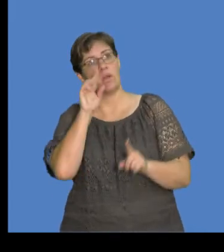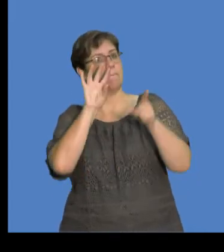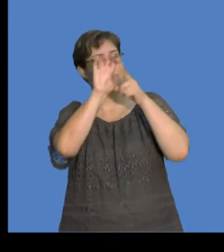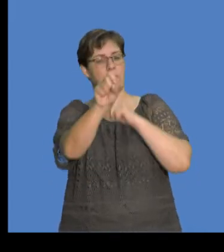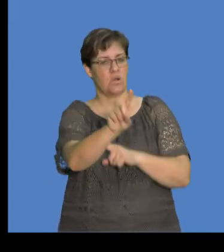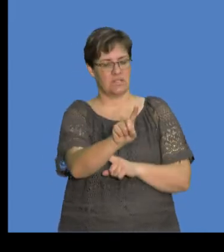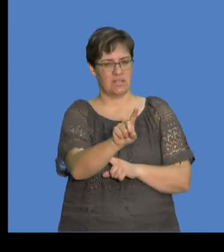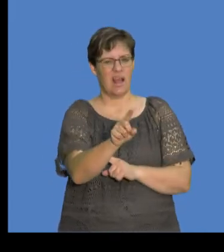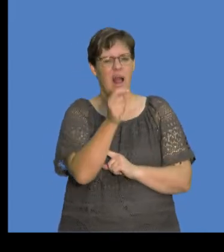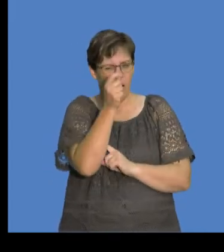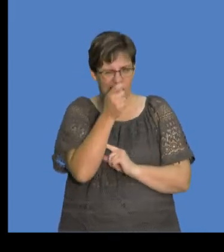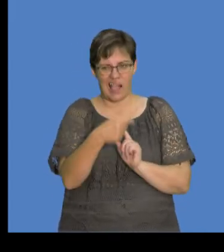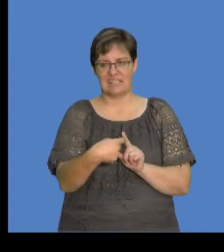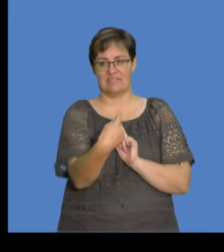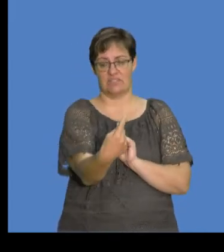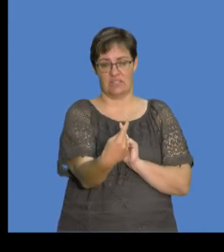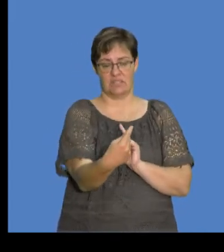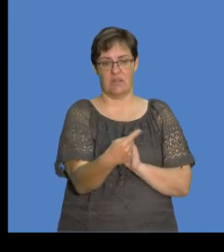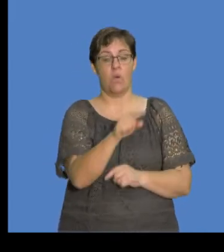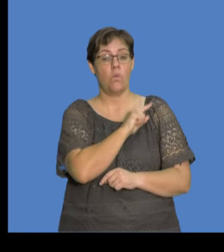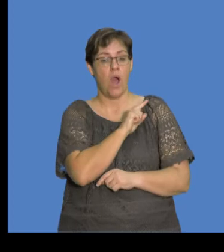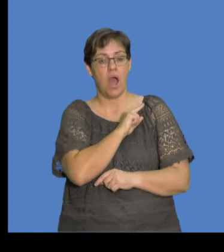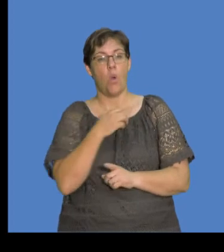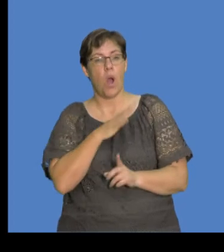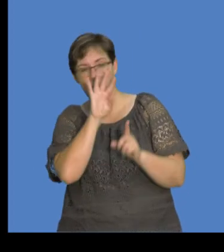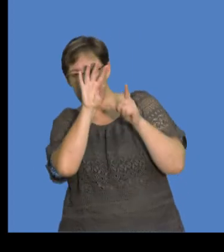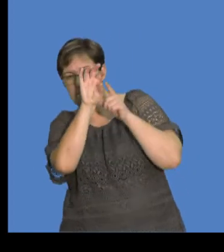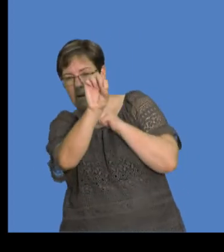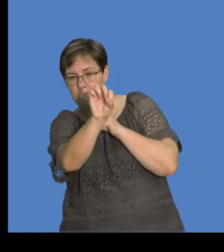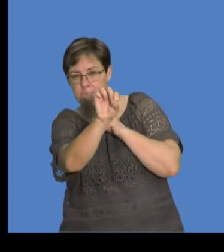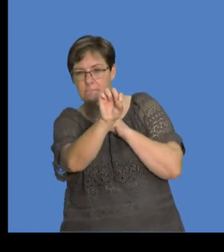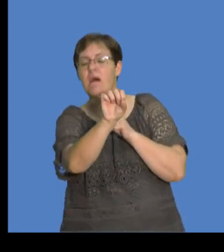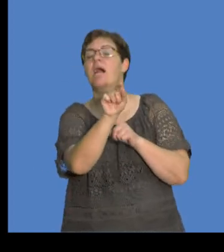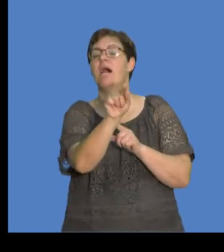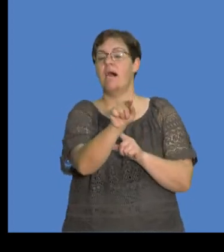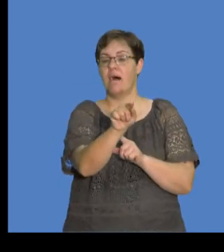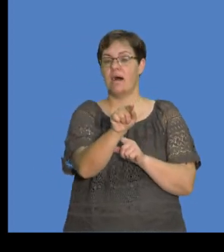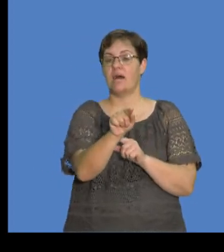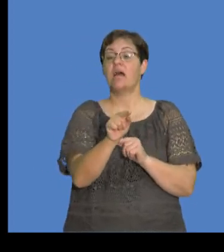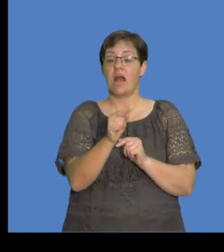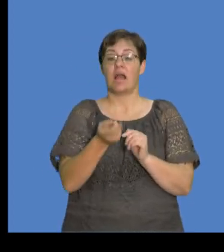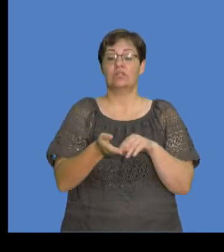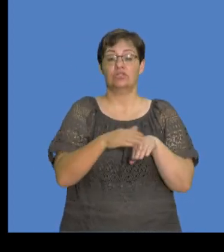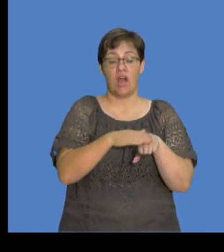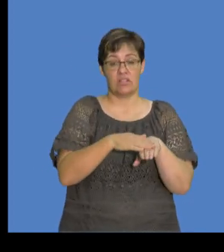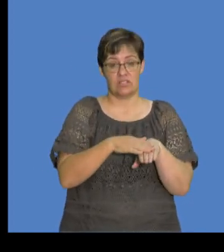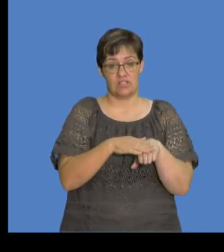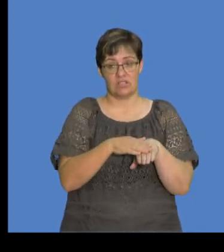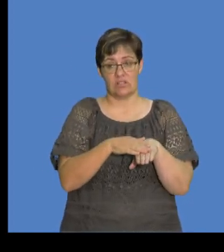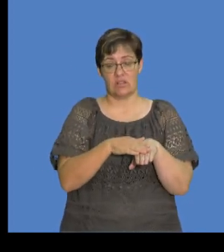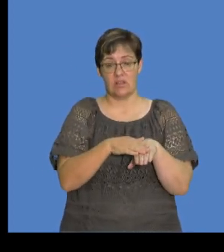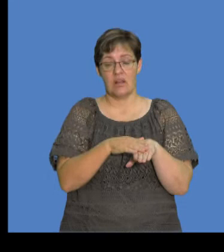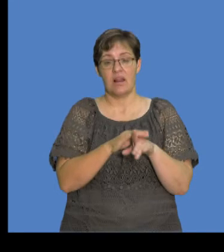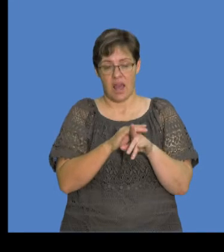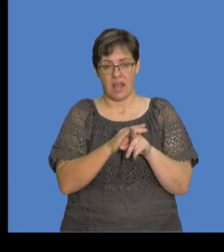something's going to be a little bit different because we want to predict once again what would happen if a charged object